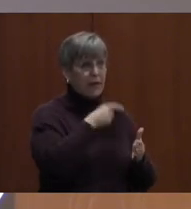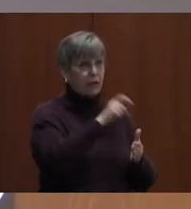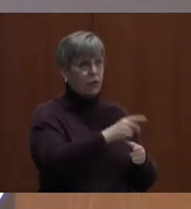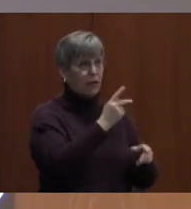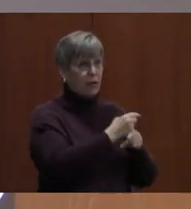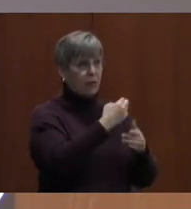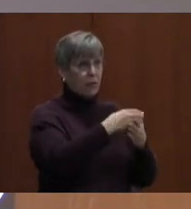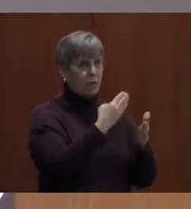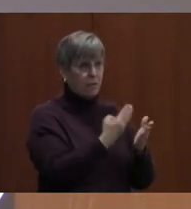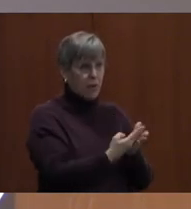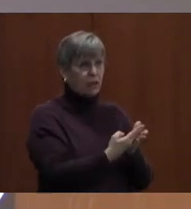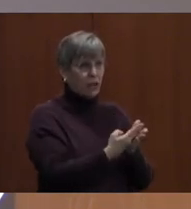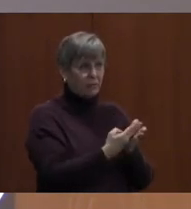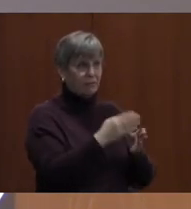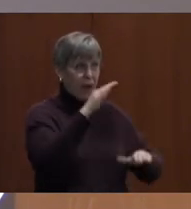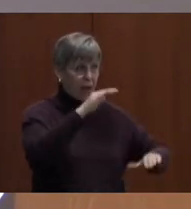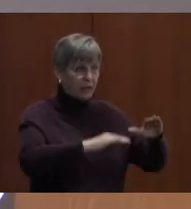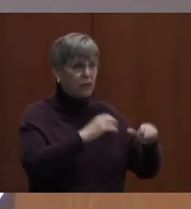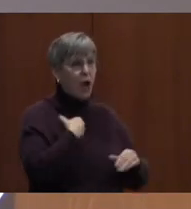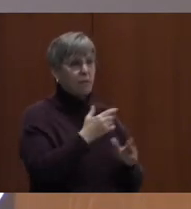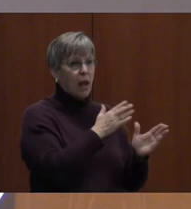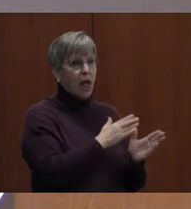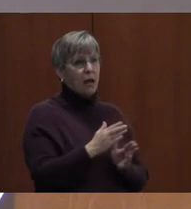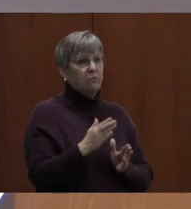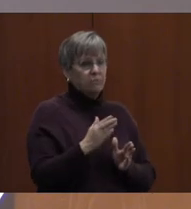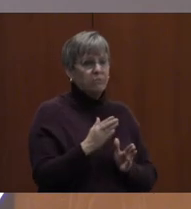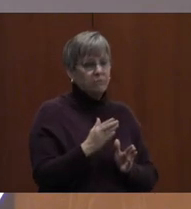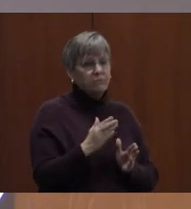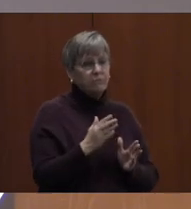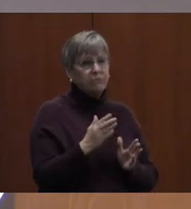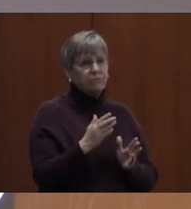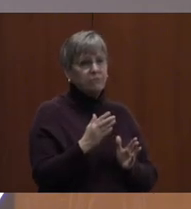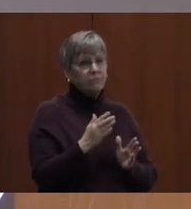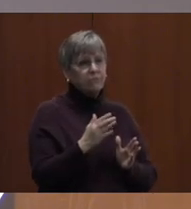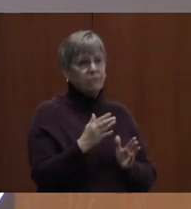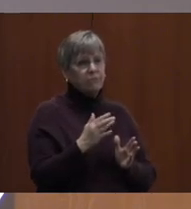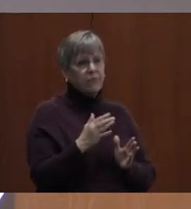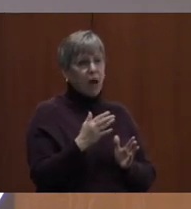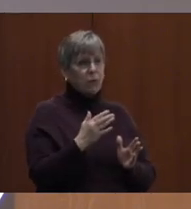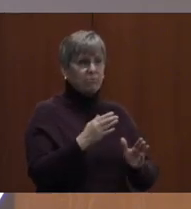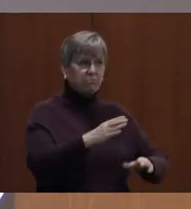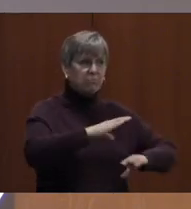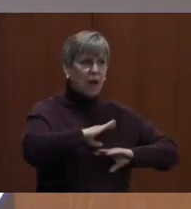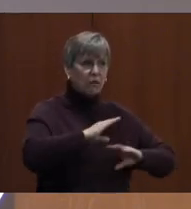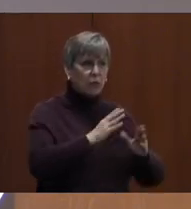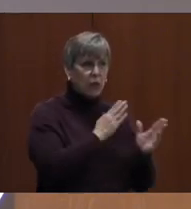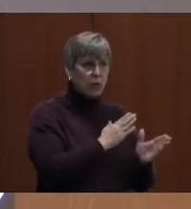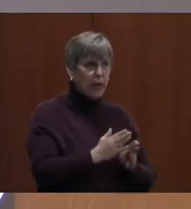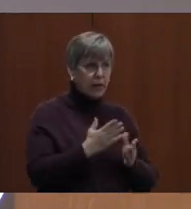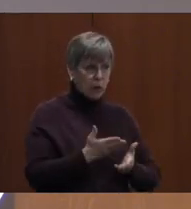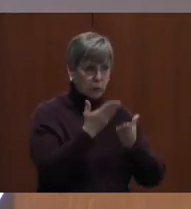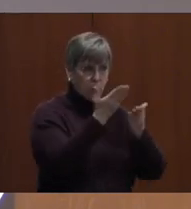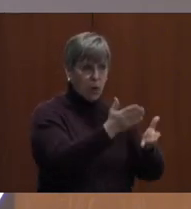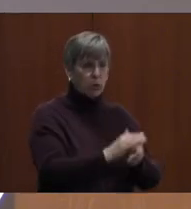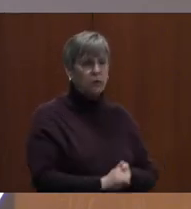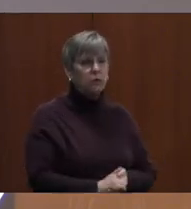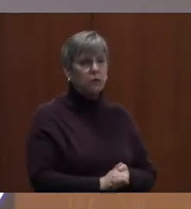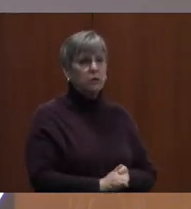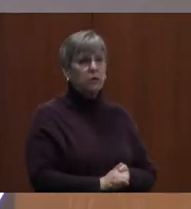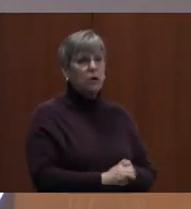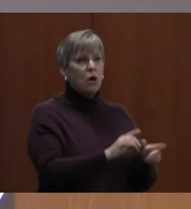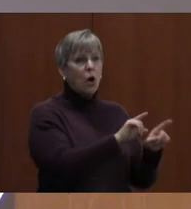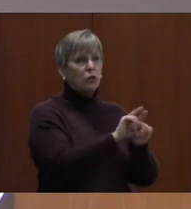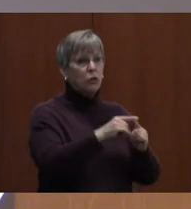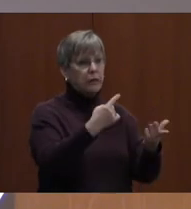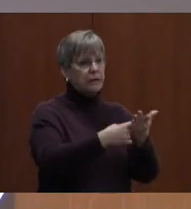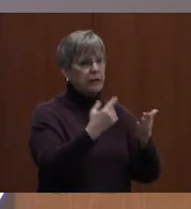keep the budget balanced. So the plan, I was pretty pleased with the plan that was put forth. Also, they talked